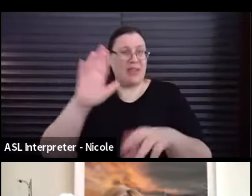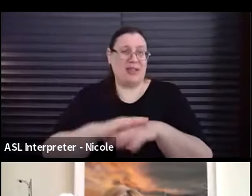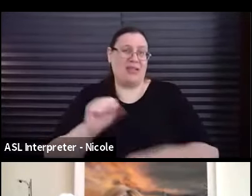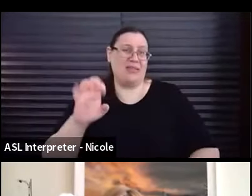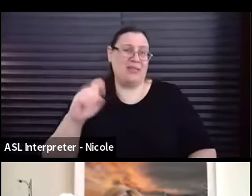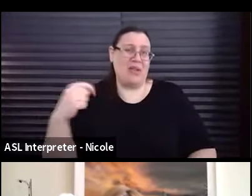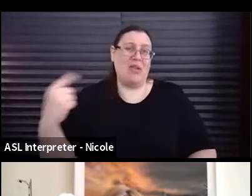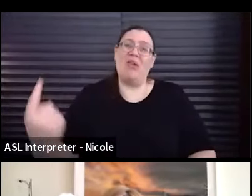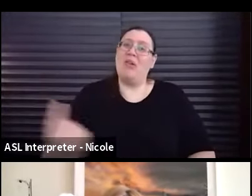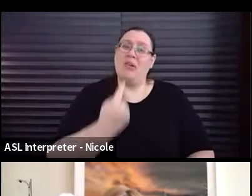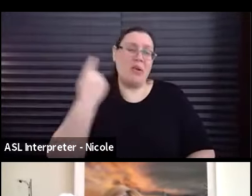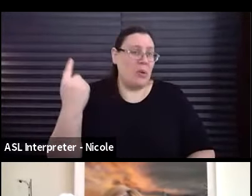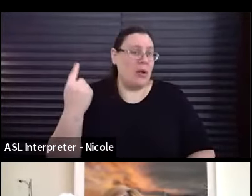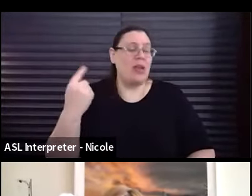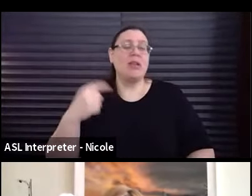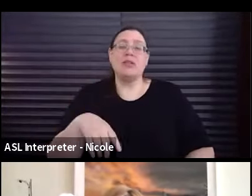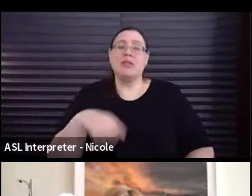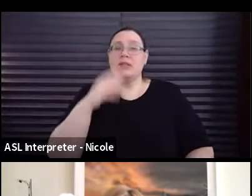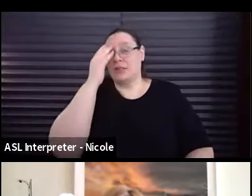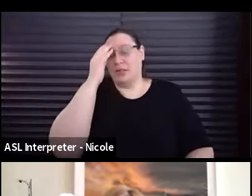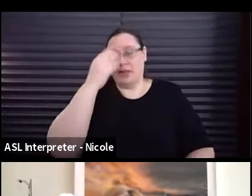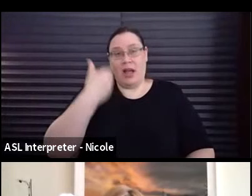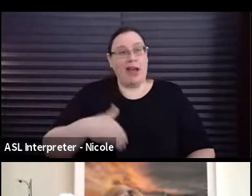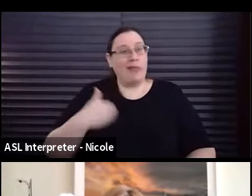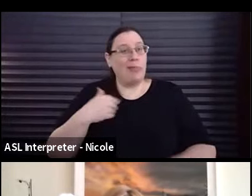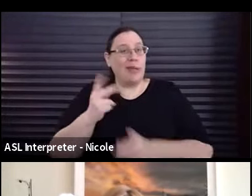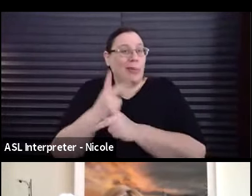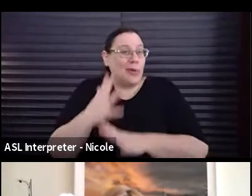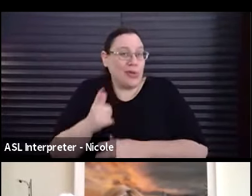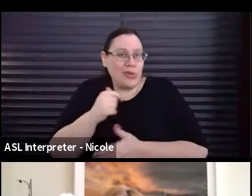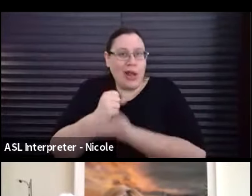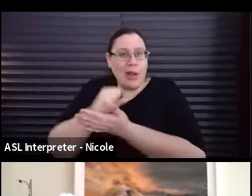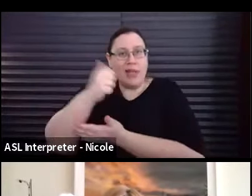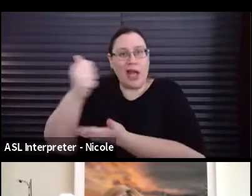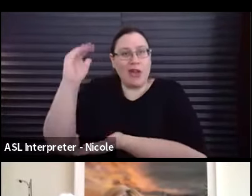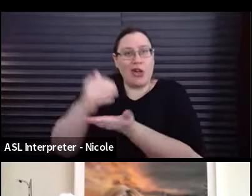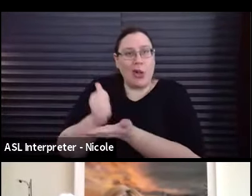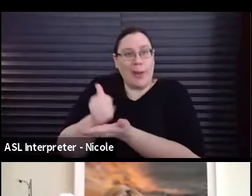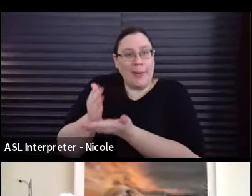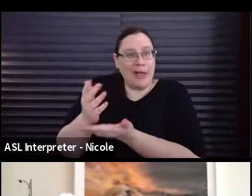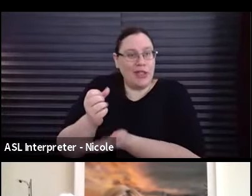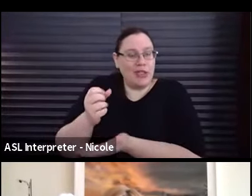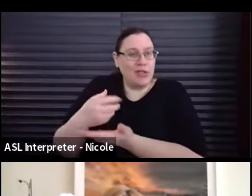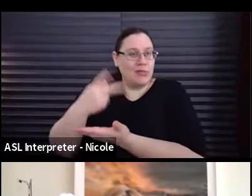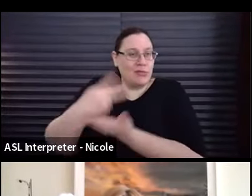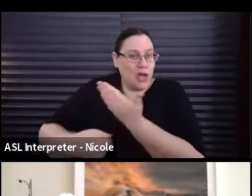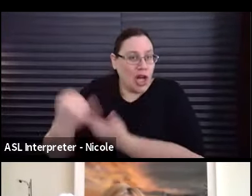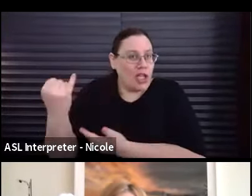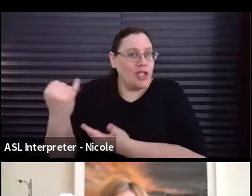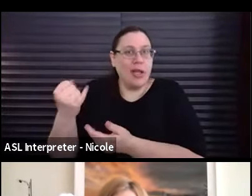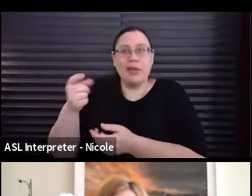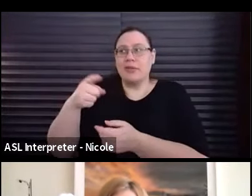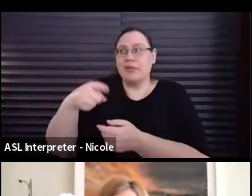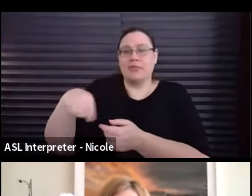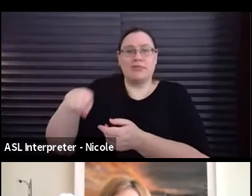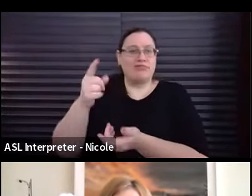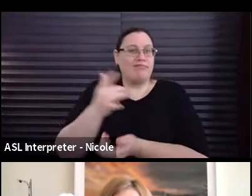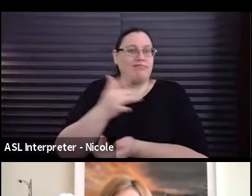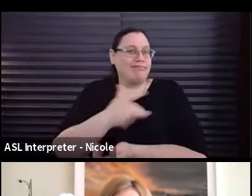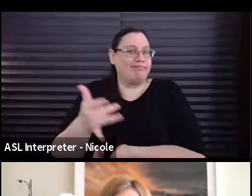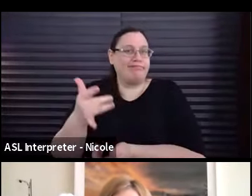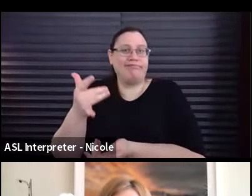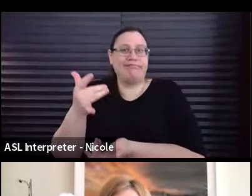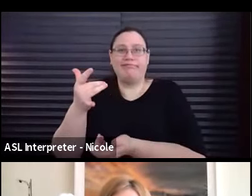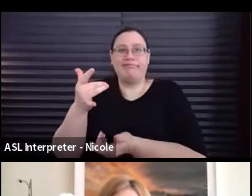I've, I've come in as a, you producer and helped, uh, other low budget projects and they very, you know, usually are going